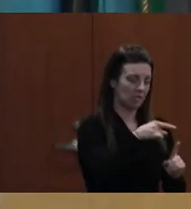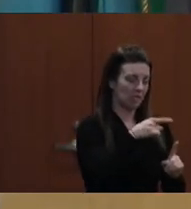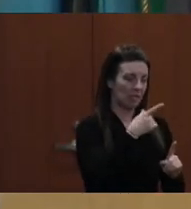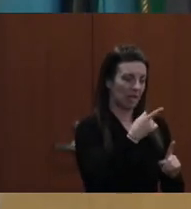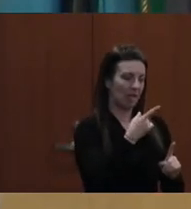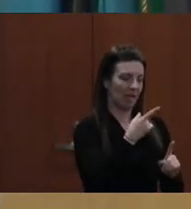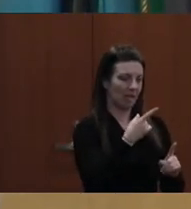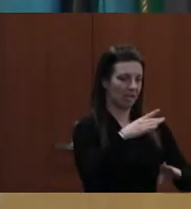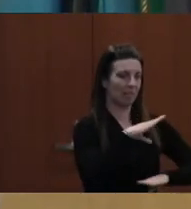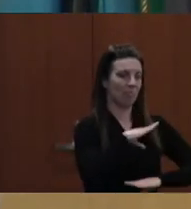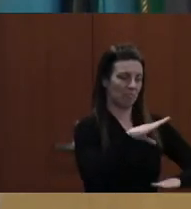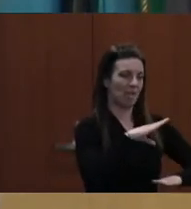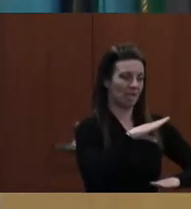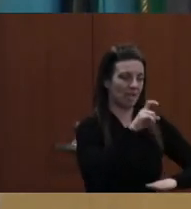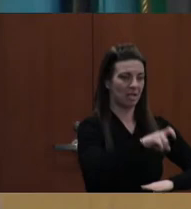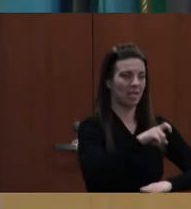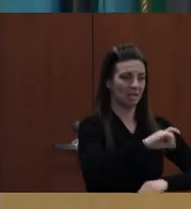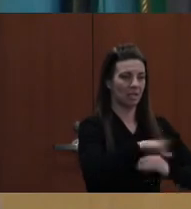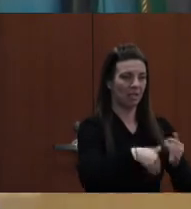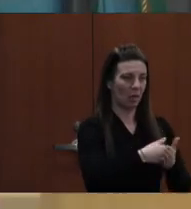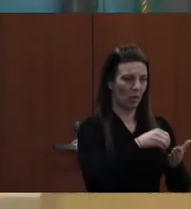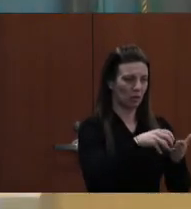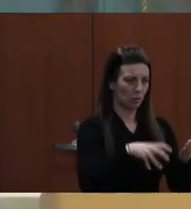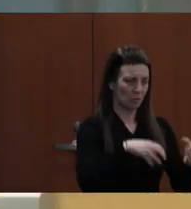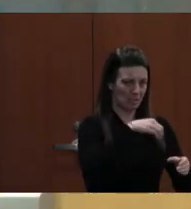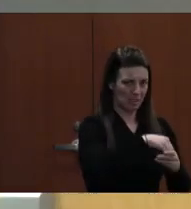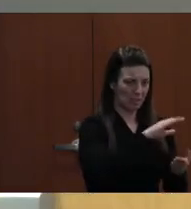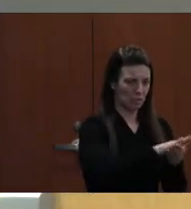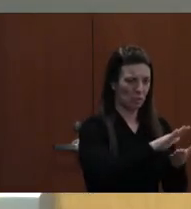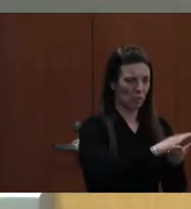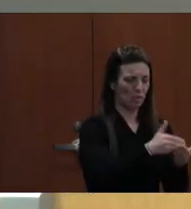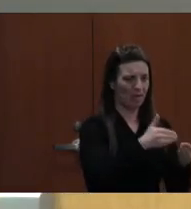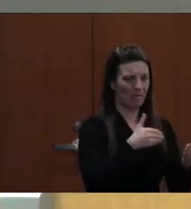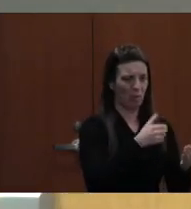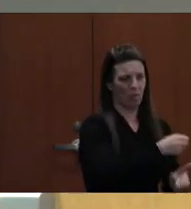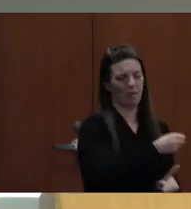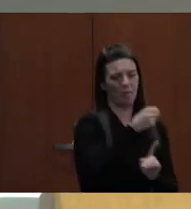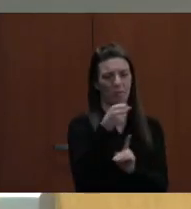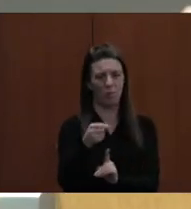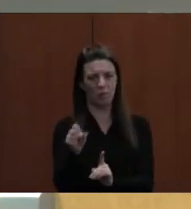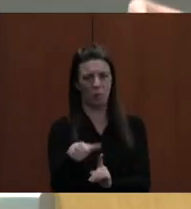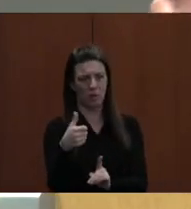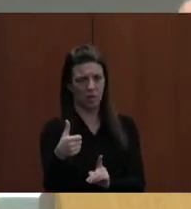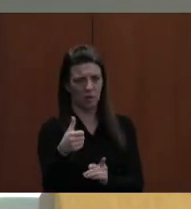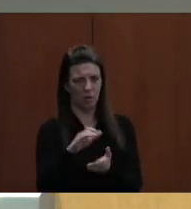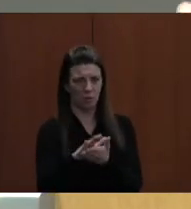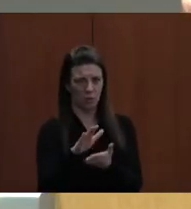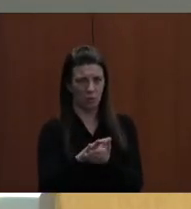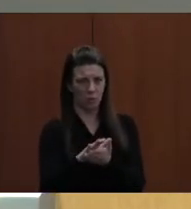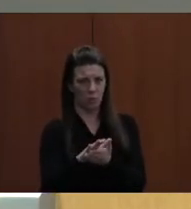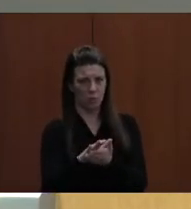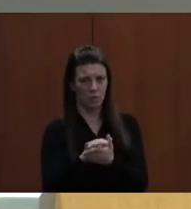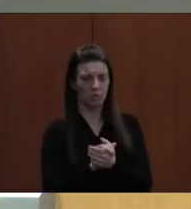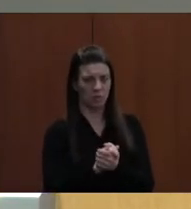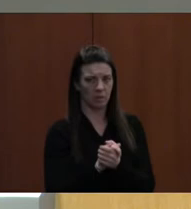counselor in some of the small schools. So in that case, we would be meeting what the staff would want. We would be getting